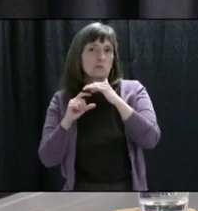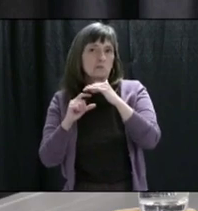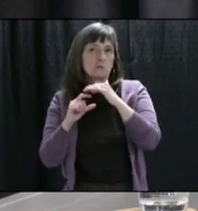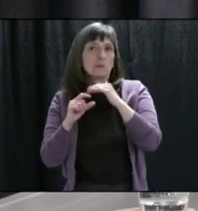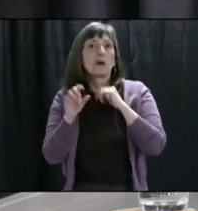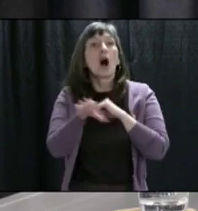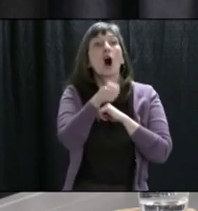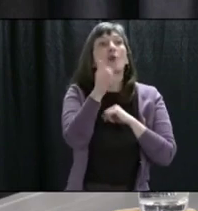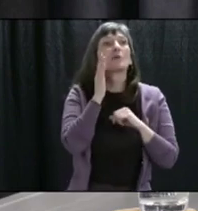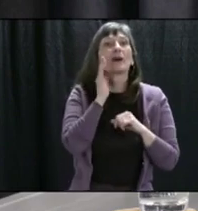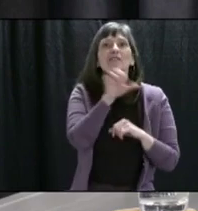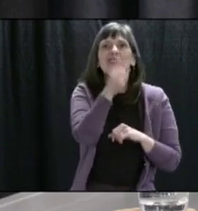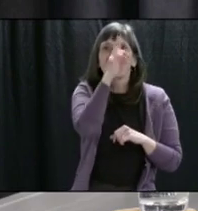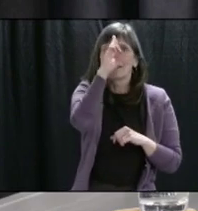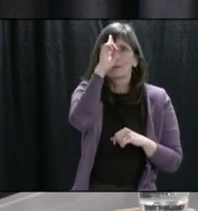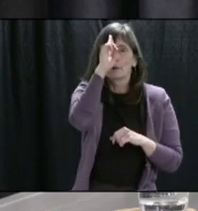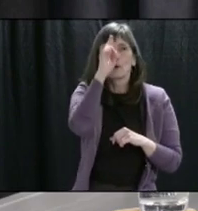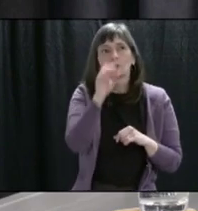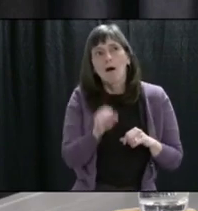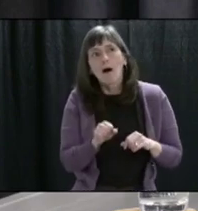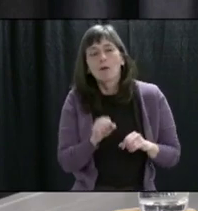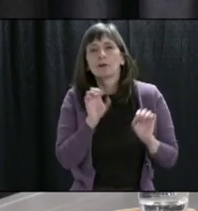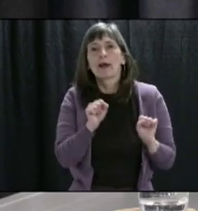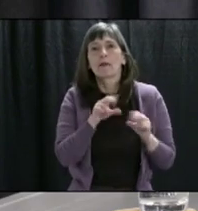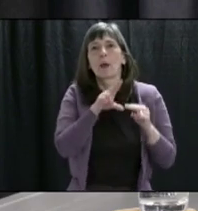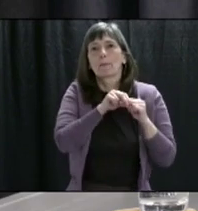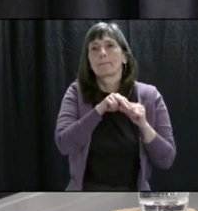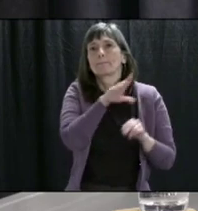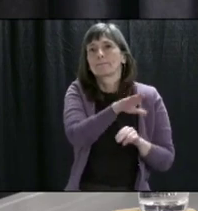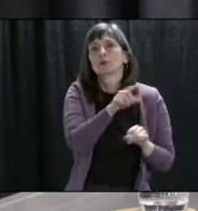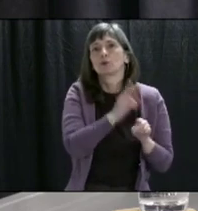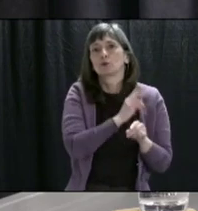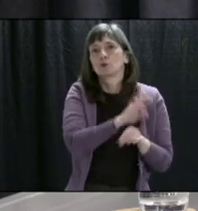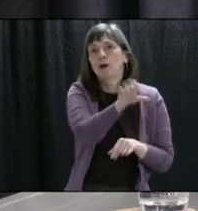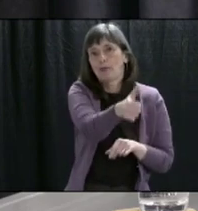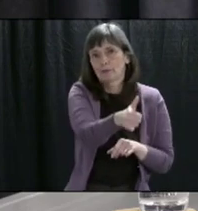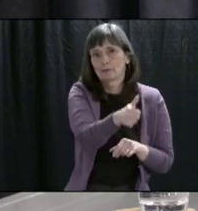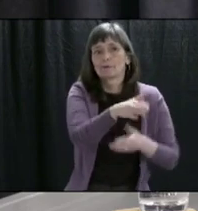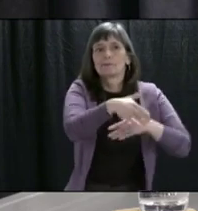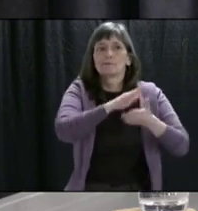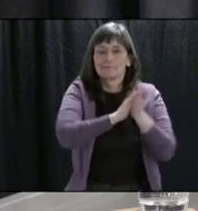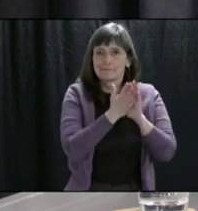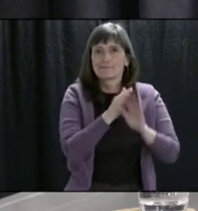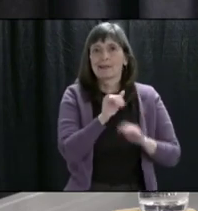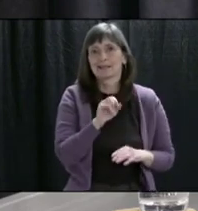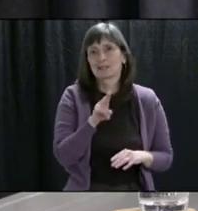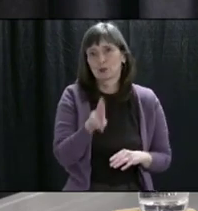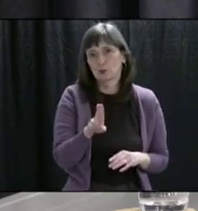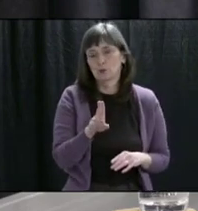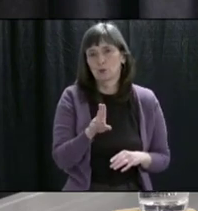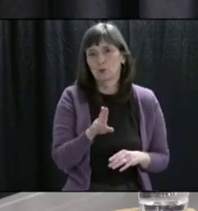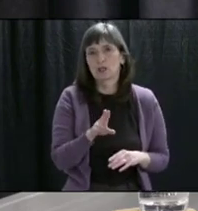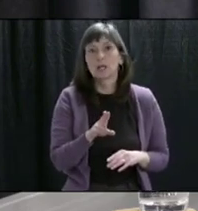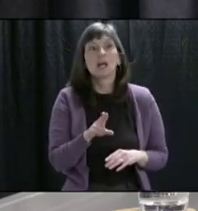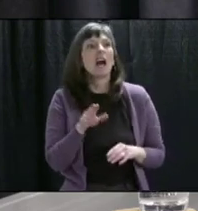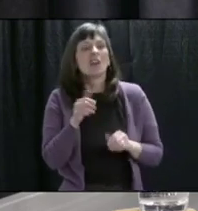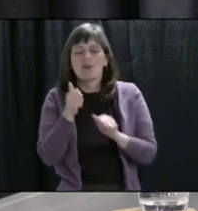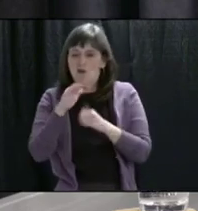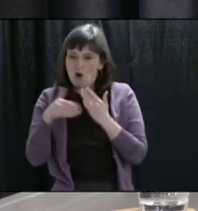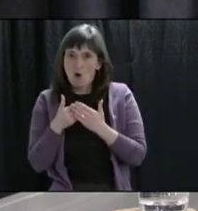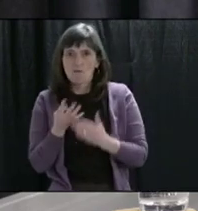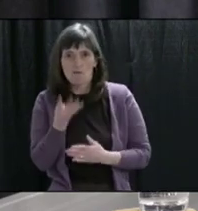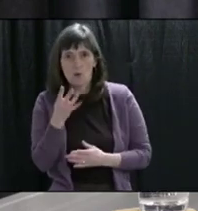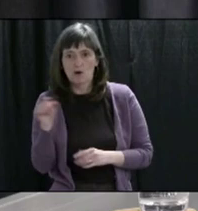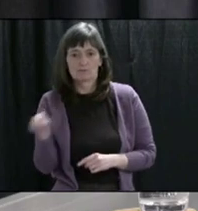in facilities. And each of the RHAs has plans in place to expand ICU level of care into